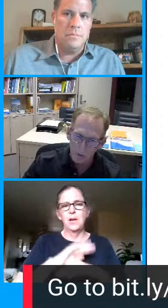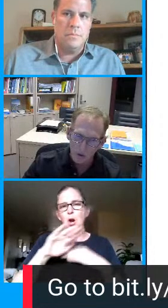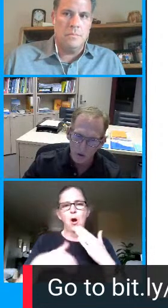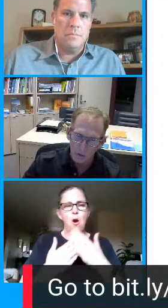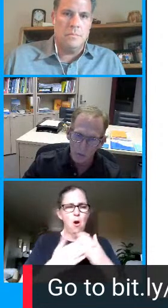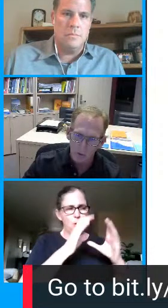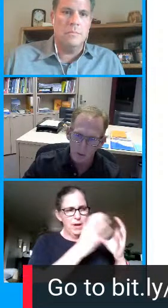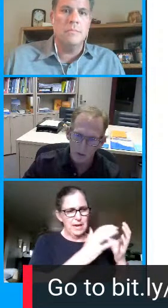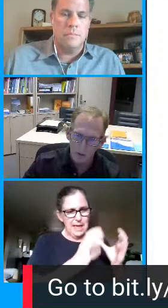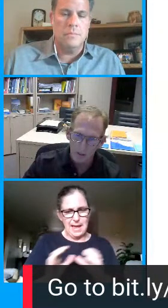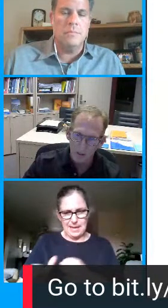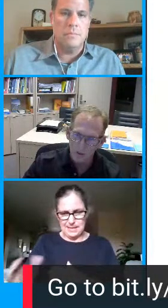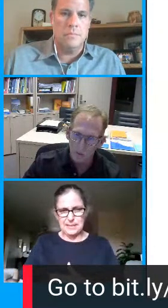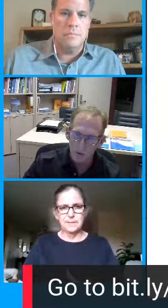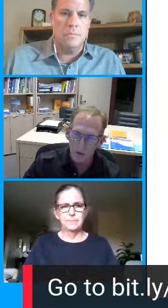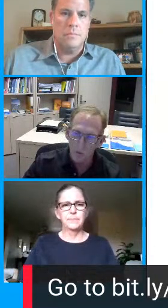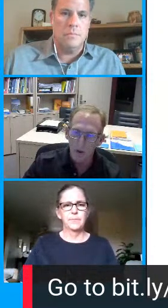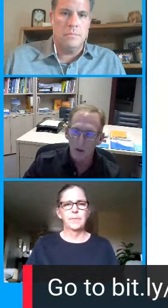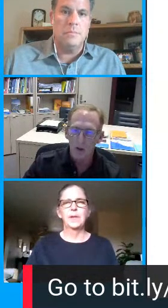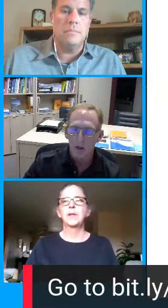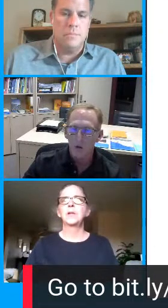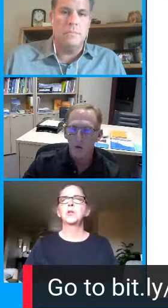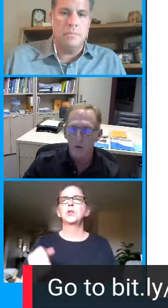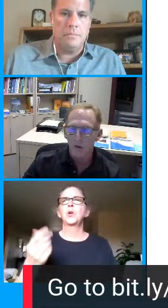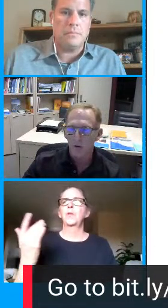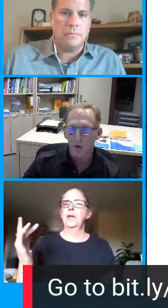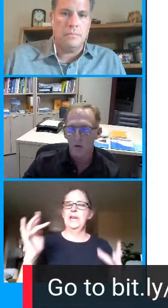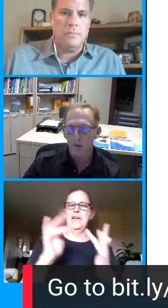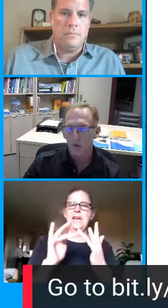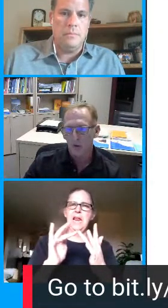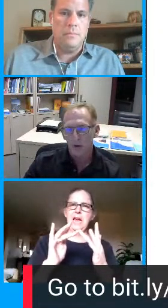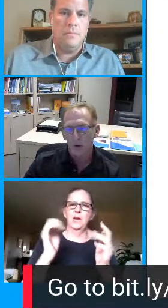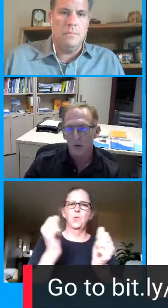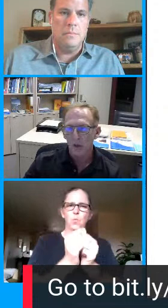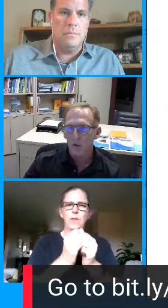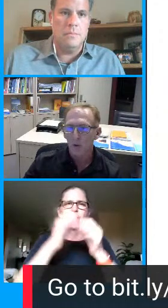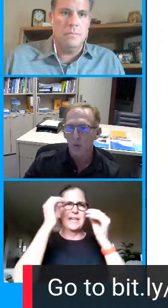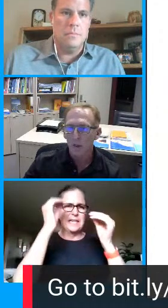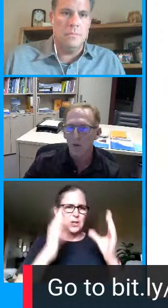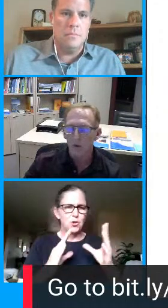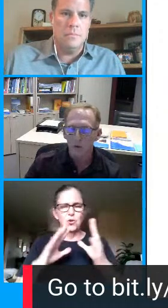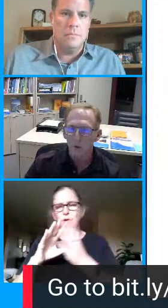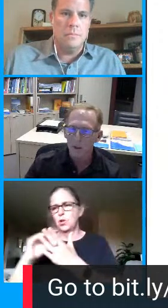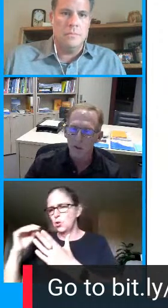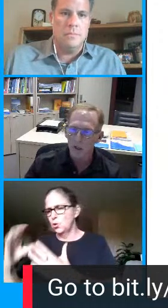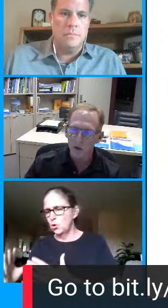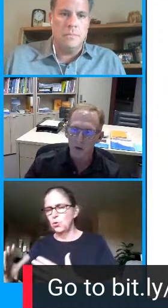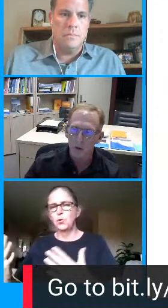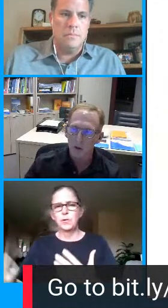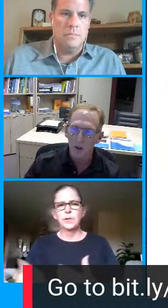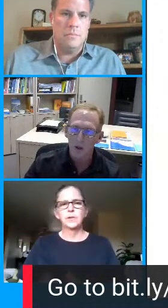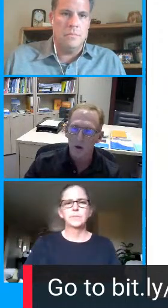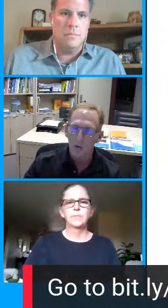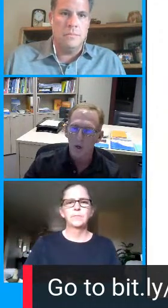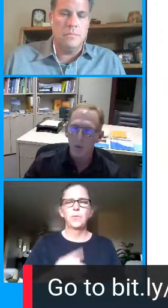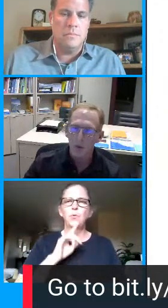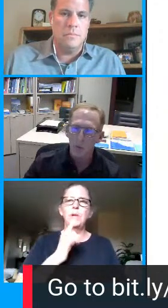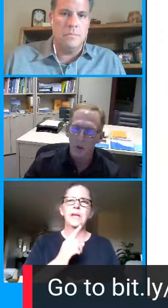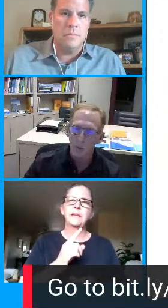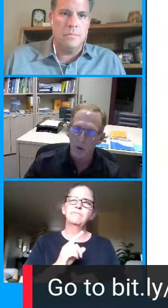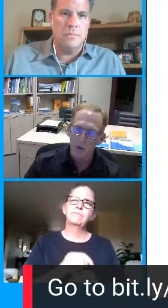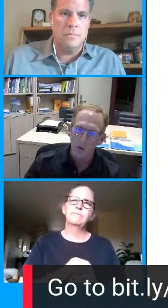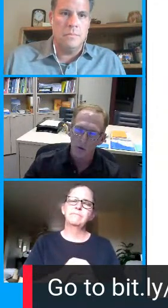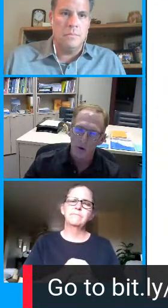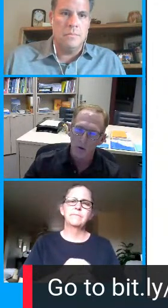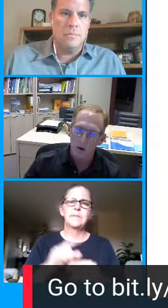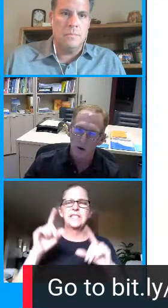building relationships with kids and connecting with them it's so difficult in this virtual setting so being just real intentional and what can